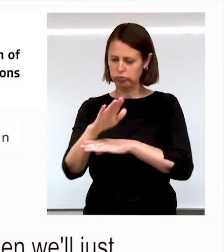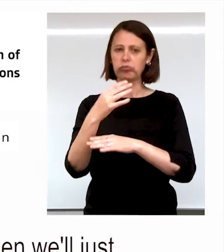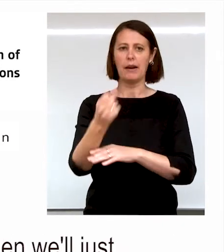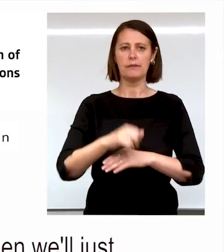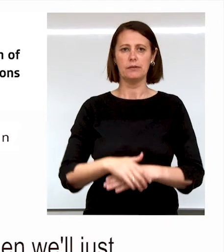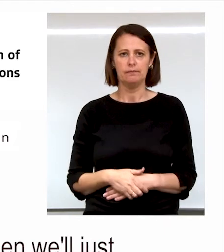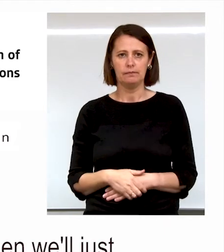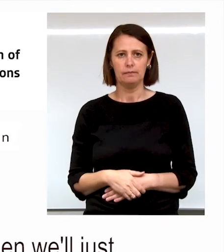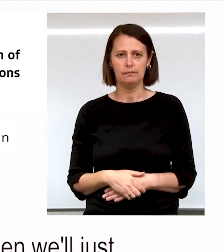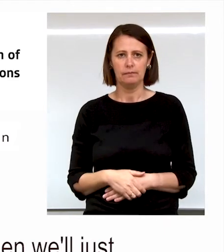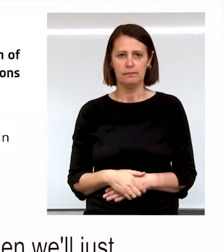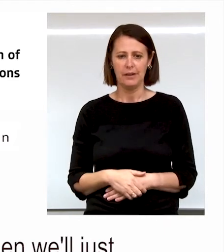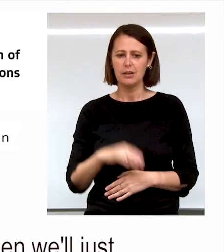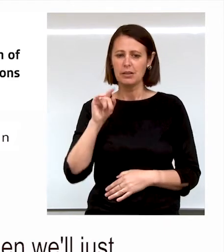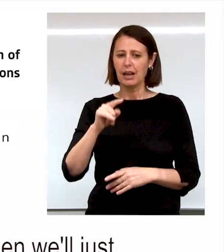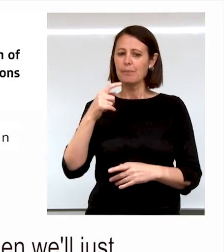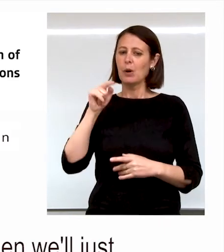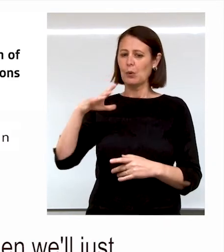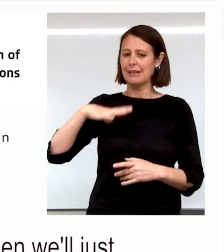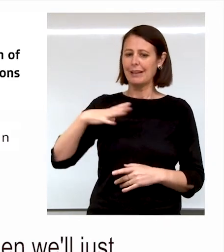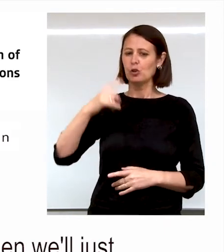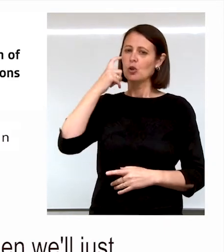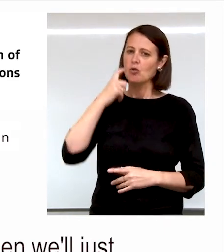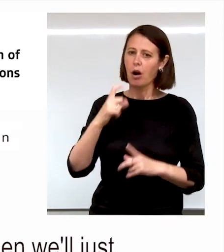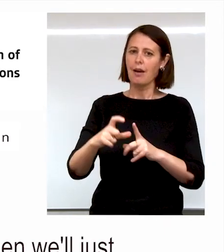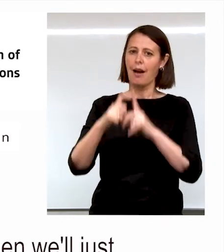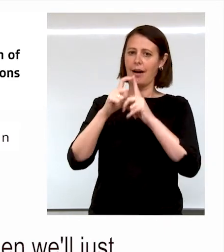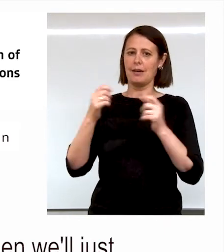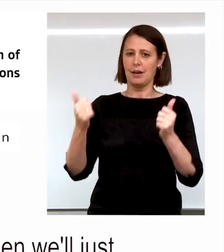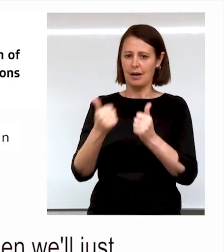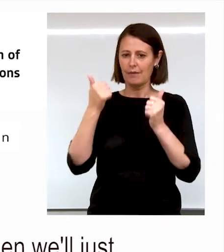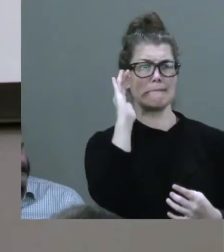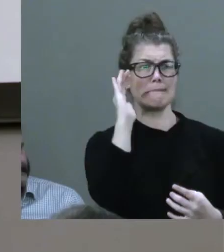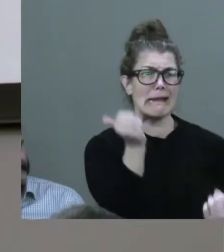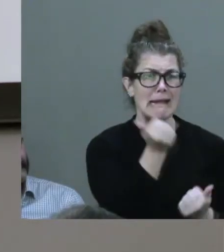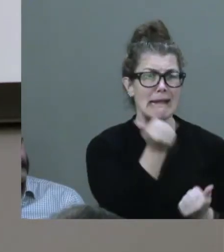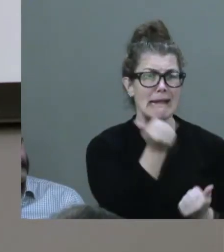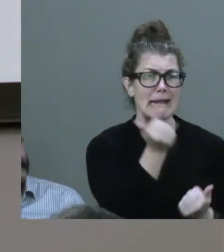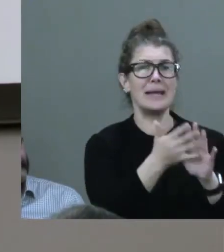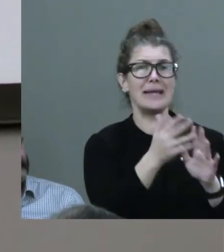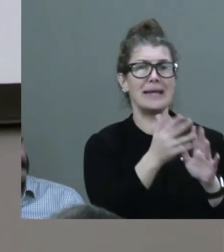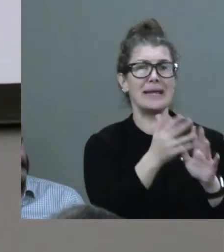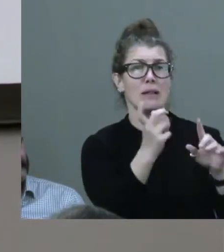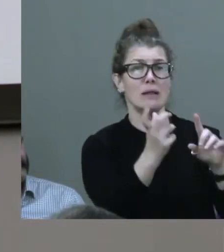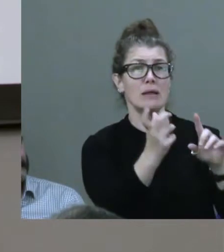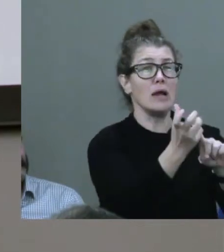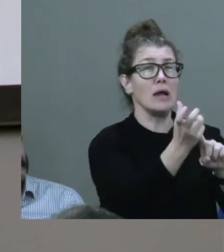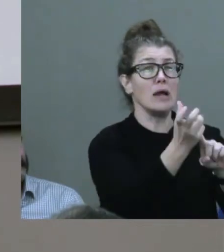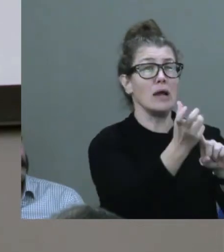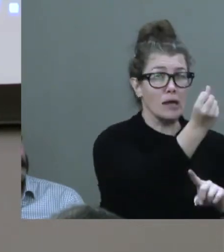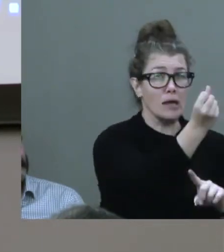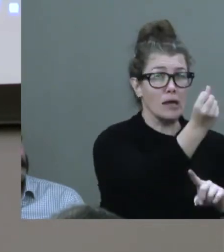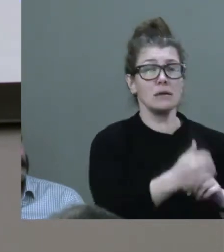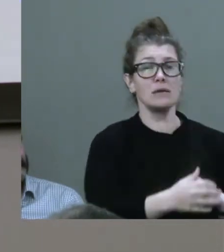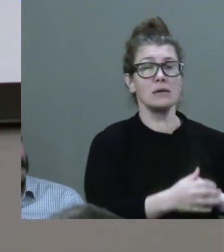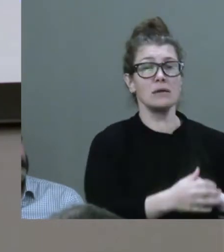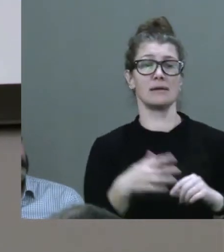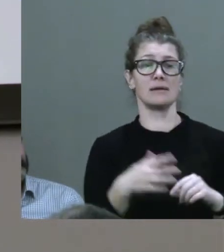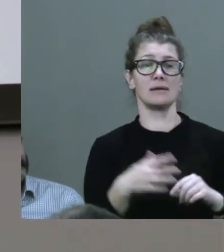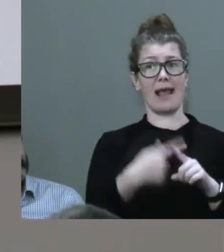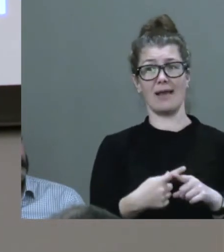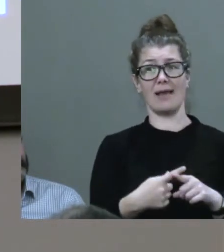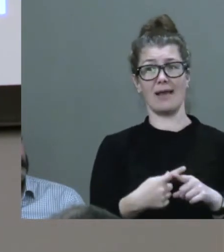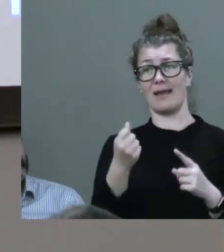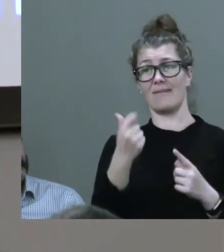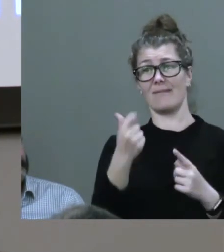it's just about trying hard enough and then we'll just kind of get there. And we also put our faith in the idea